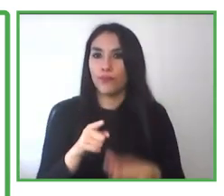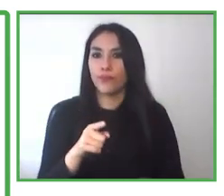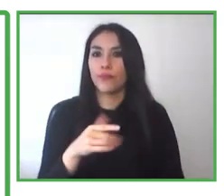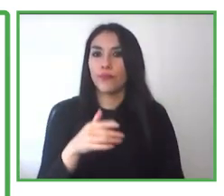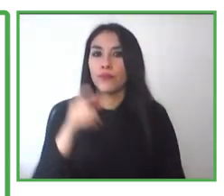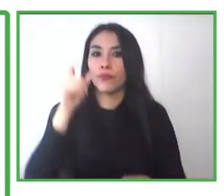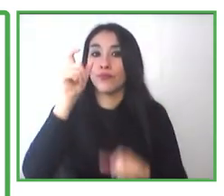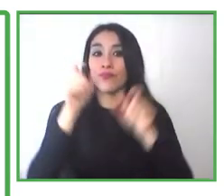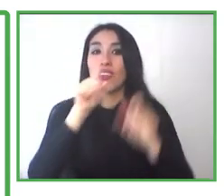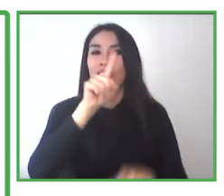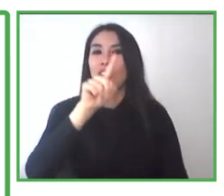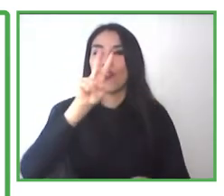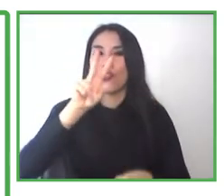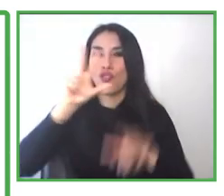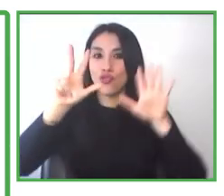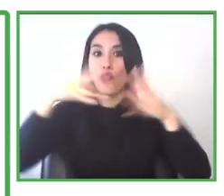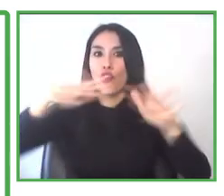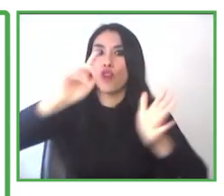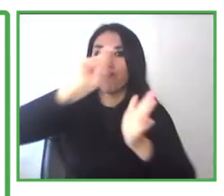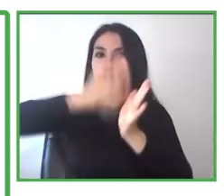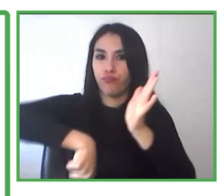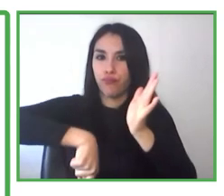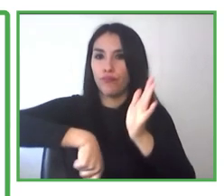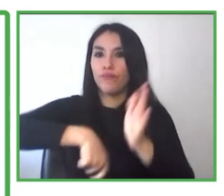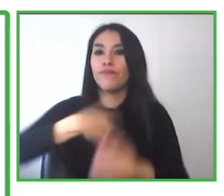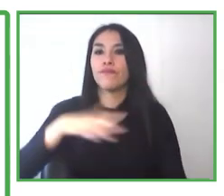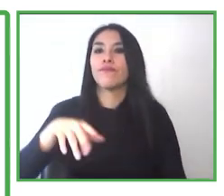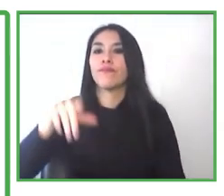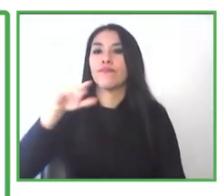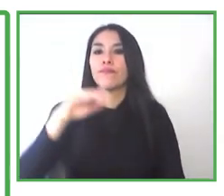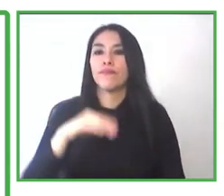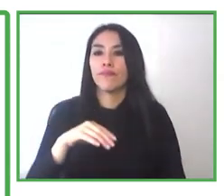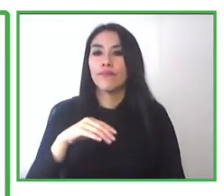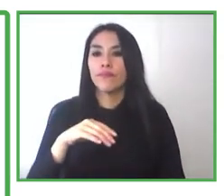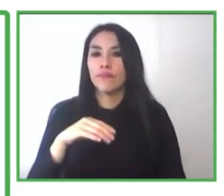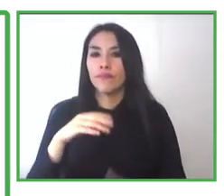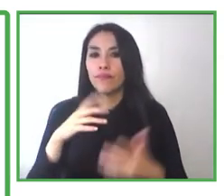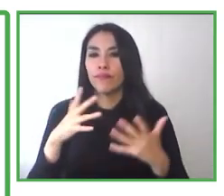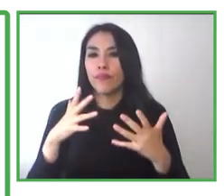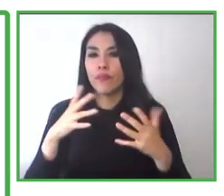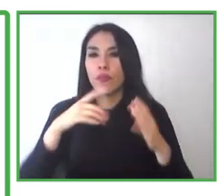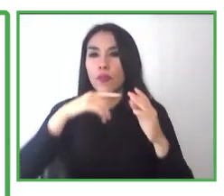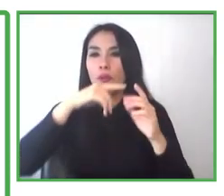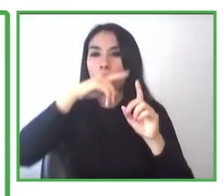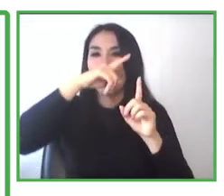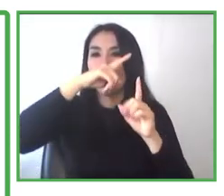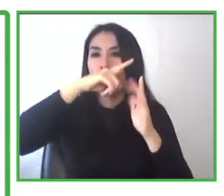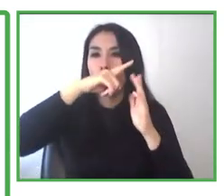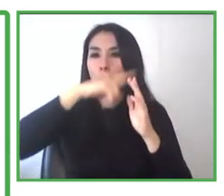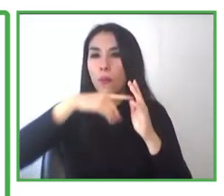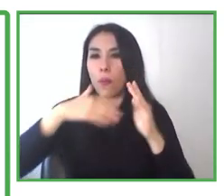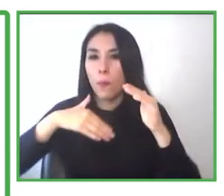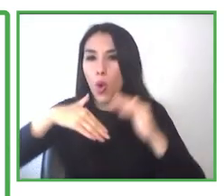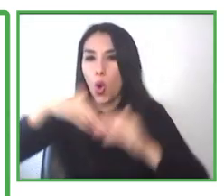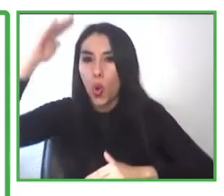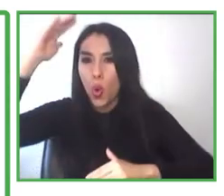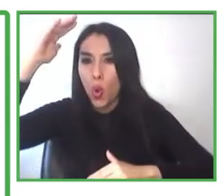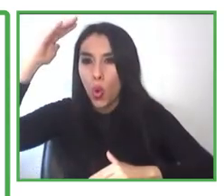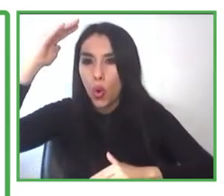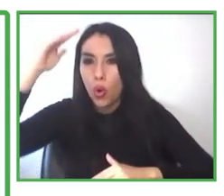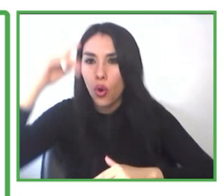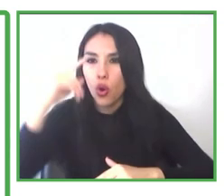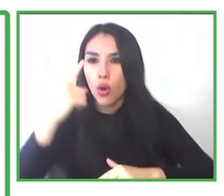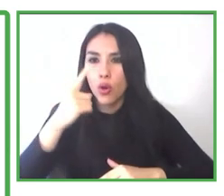were hired and, and the highest income are between 640